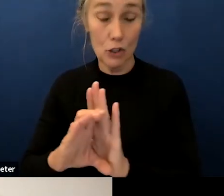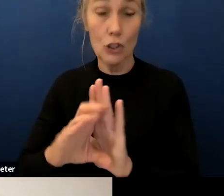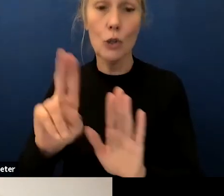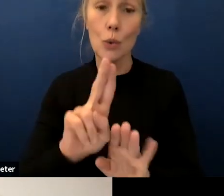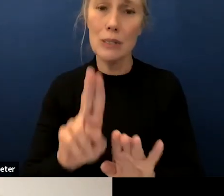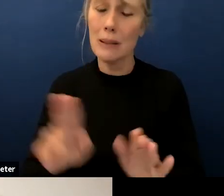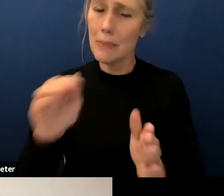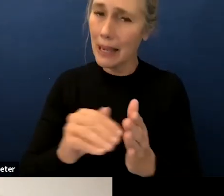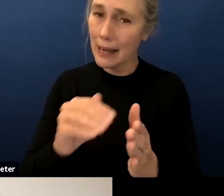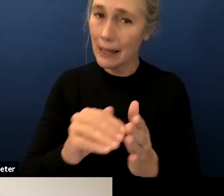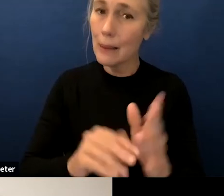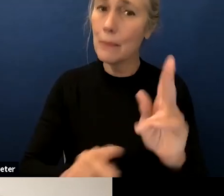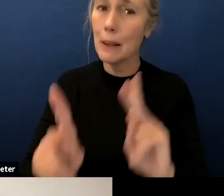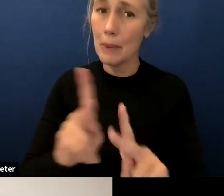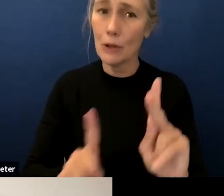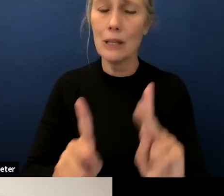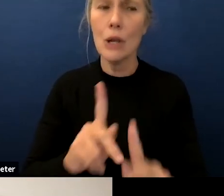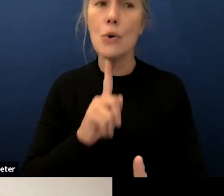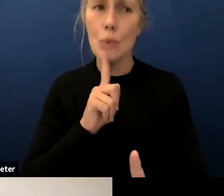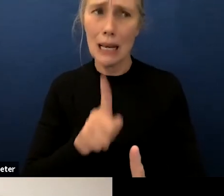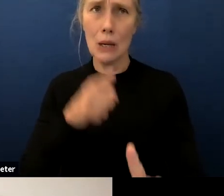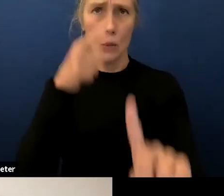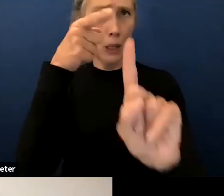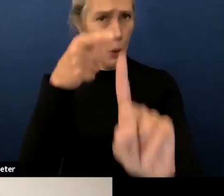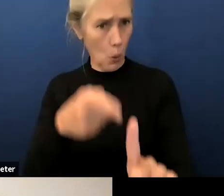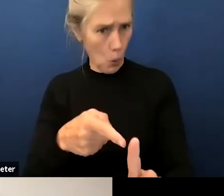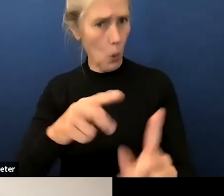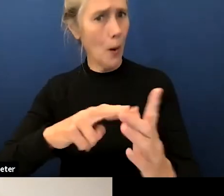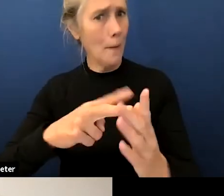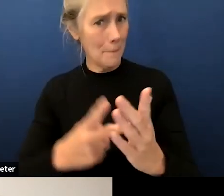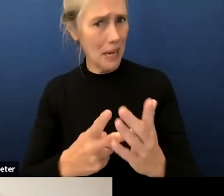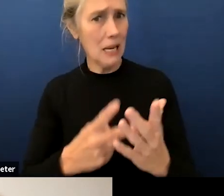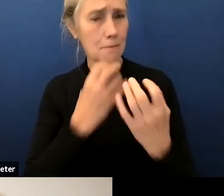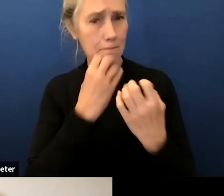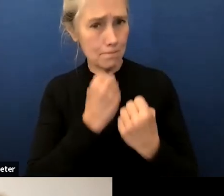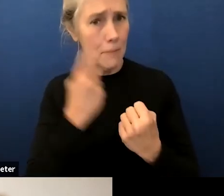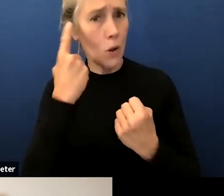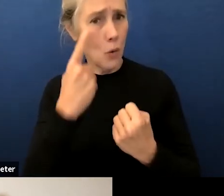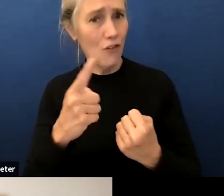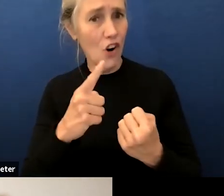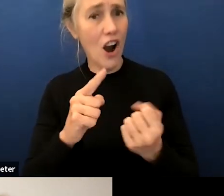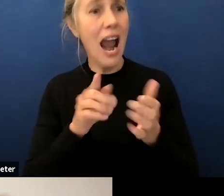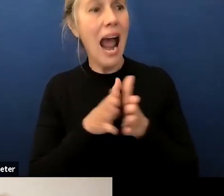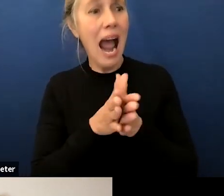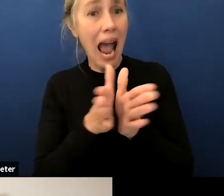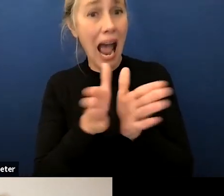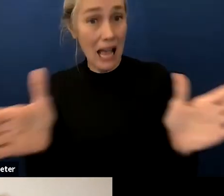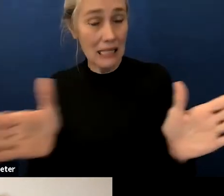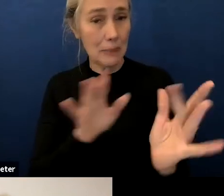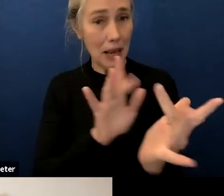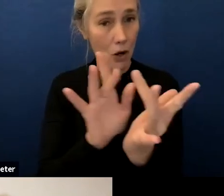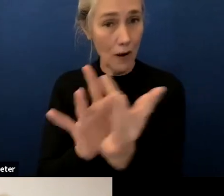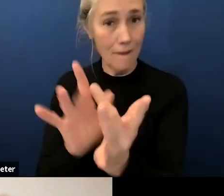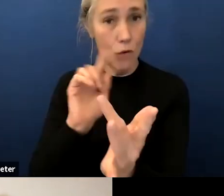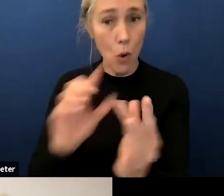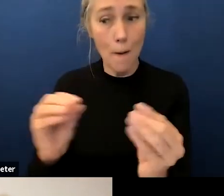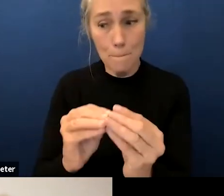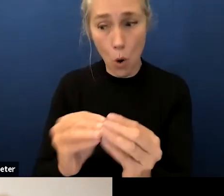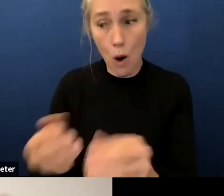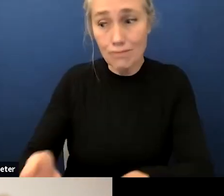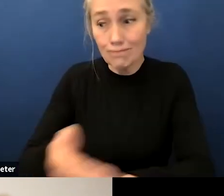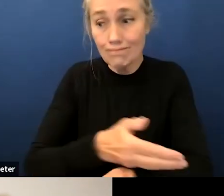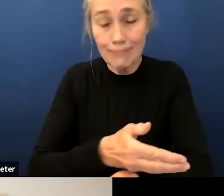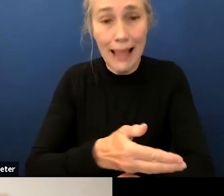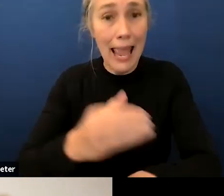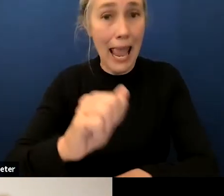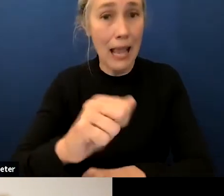to them so people understand how intentional we're being in our outreach to enhance and expand access to a through g eligibility so first